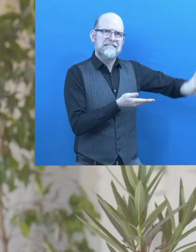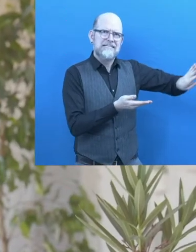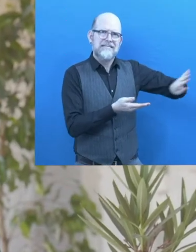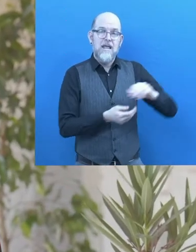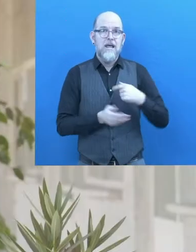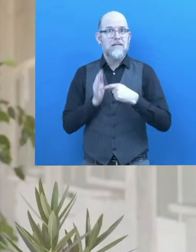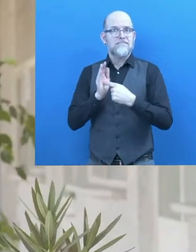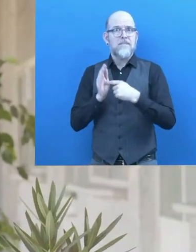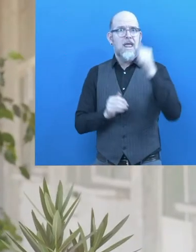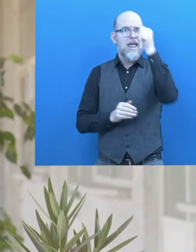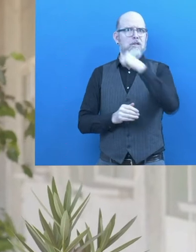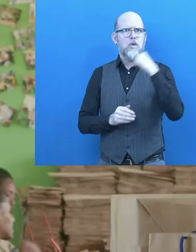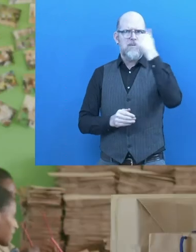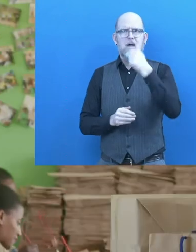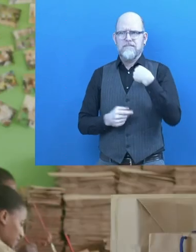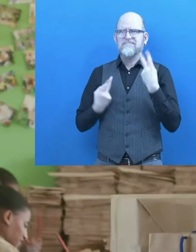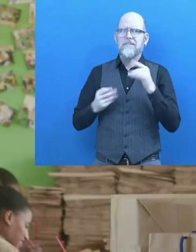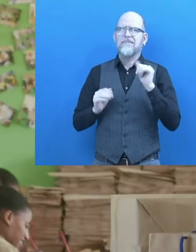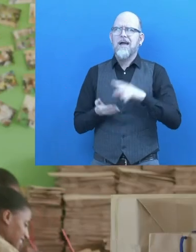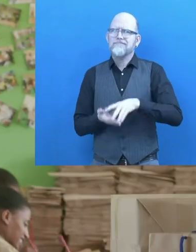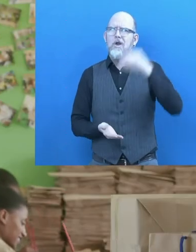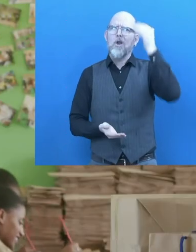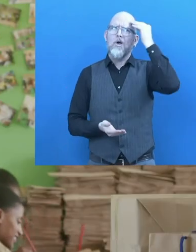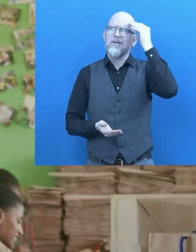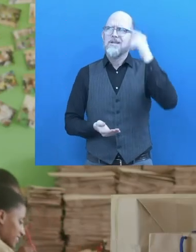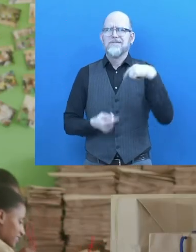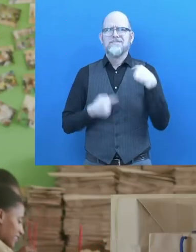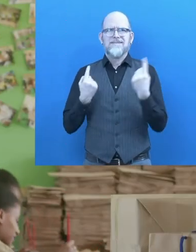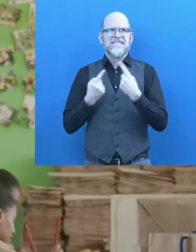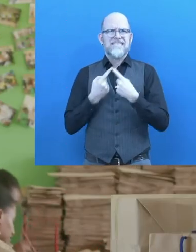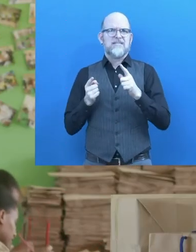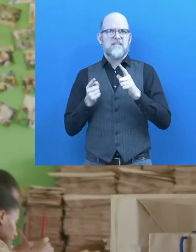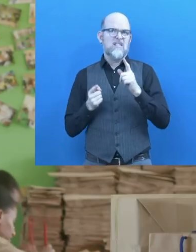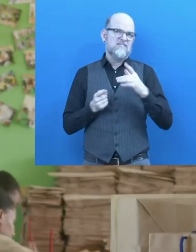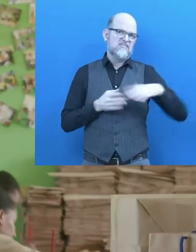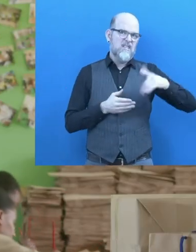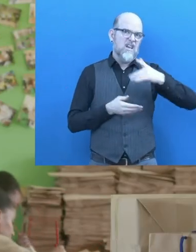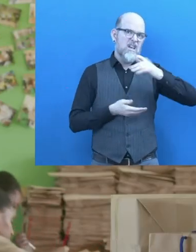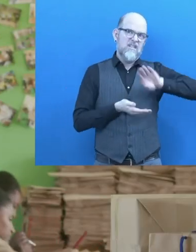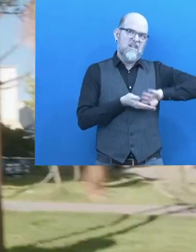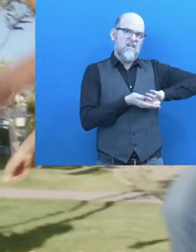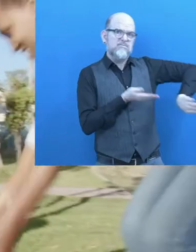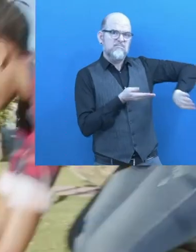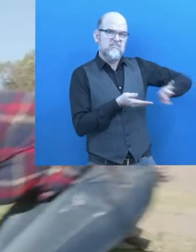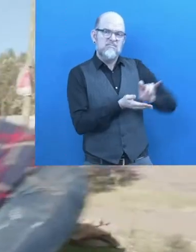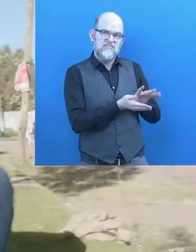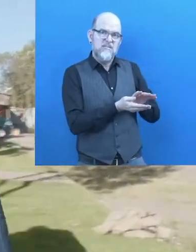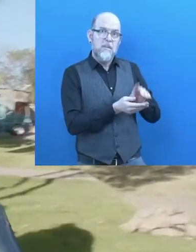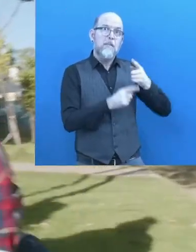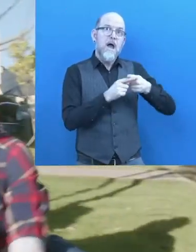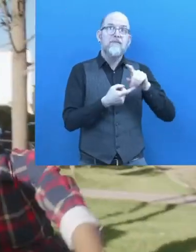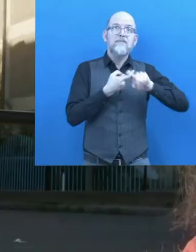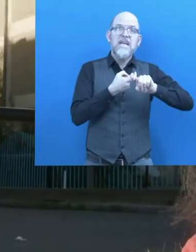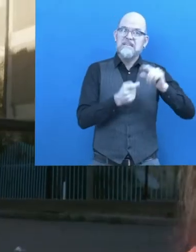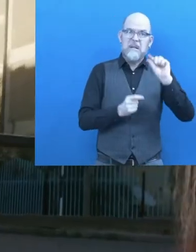grow into learning we were different. We were excluded and didn't have a lot of friends. But by embracing our